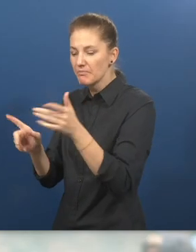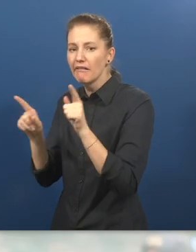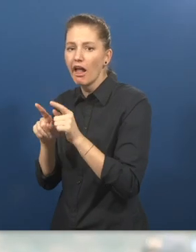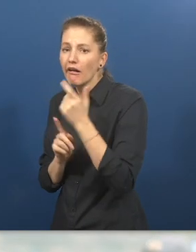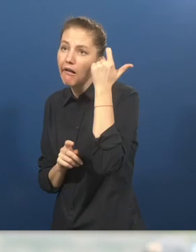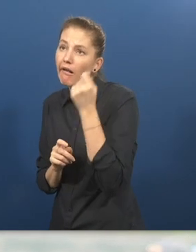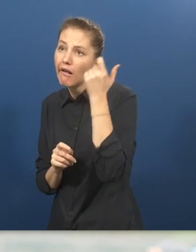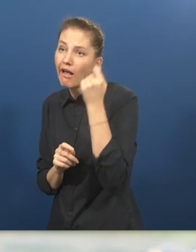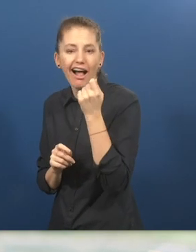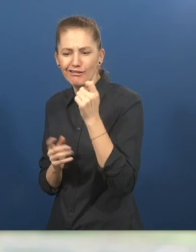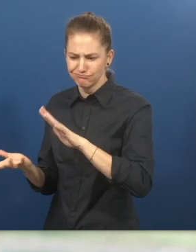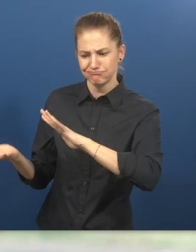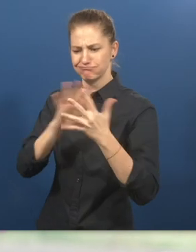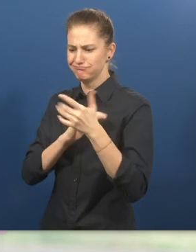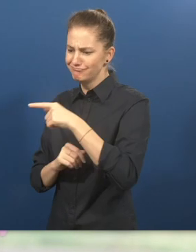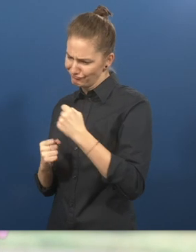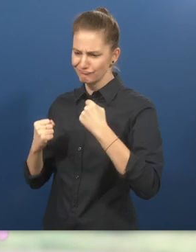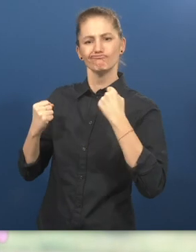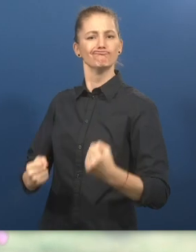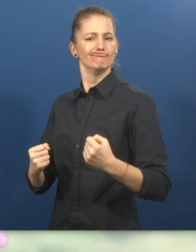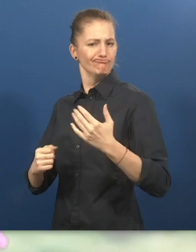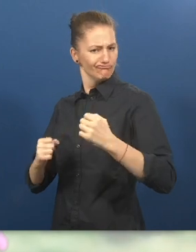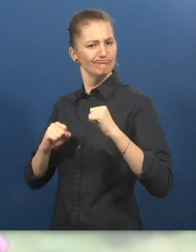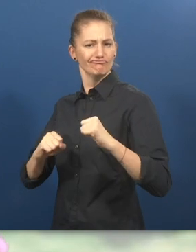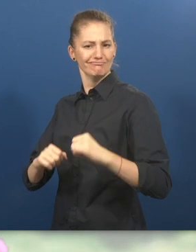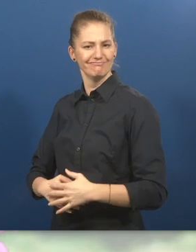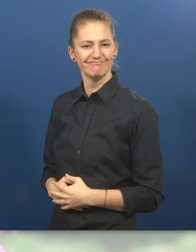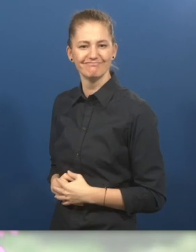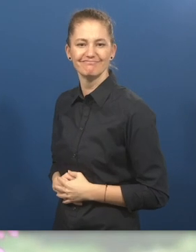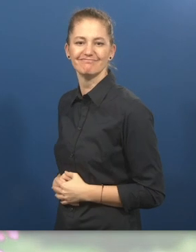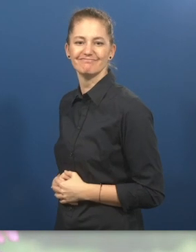What is unique and innovative about Virtual A-Han?